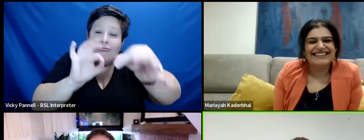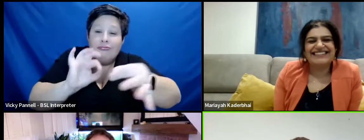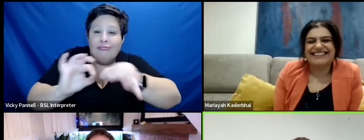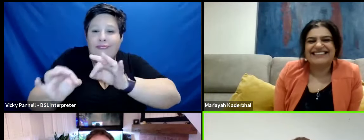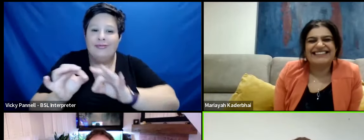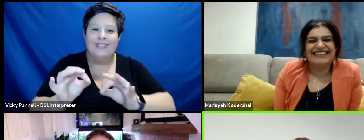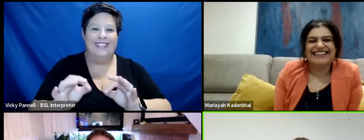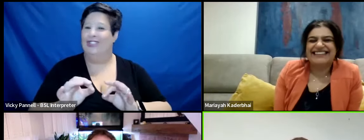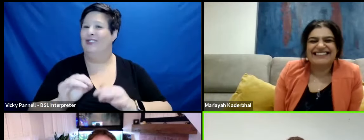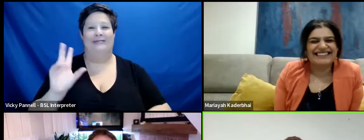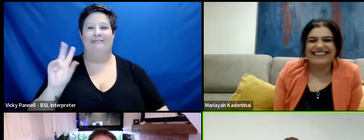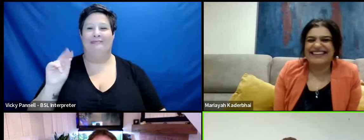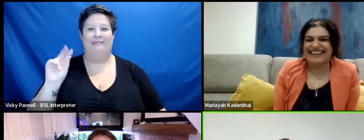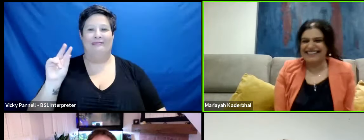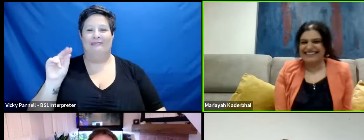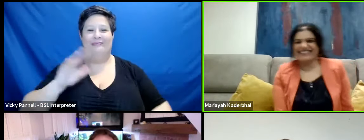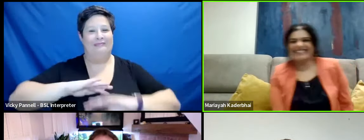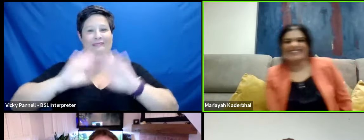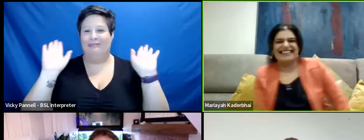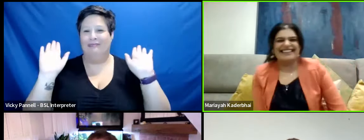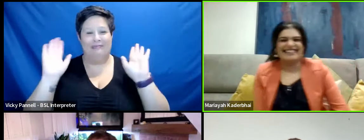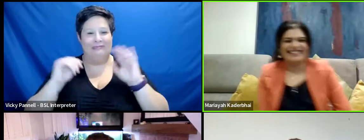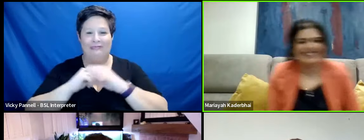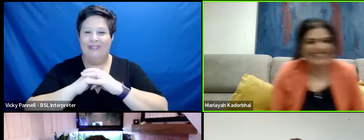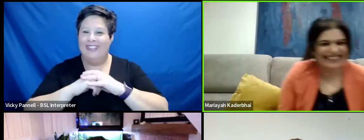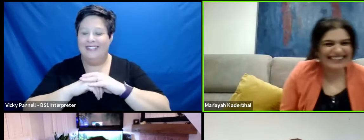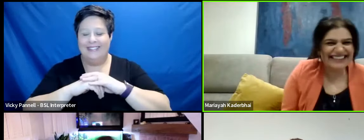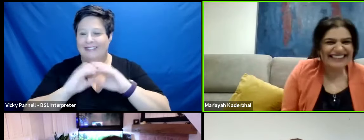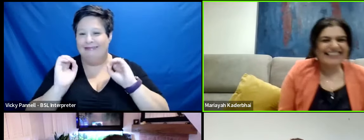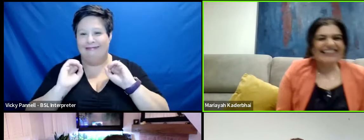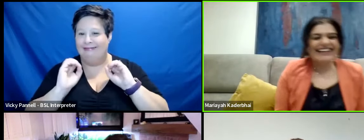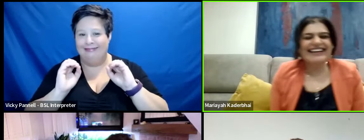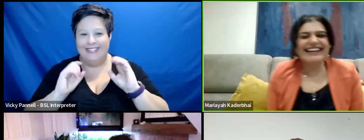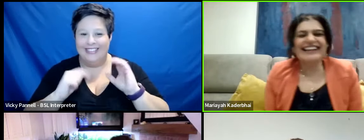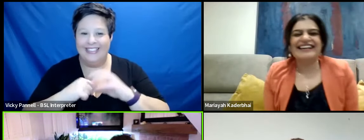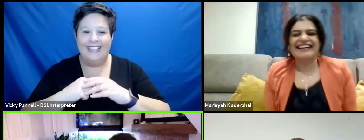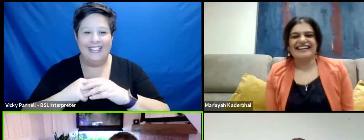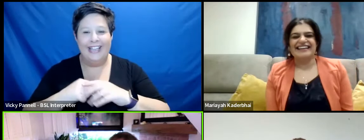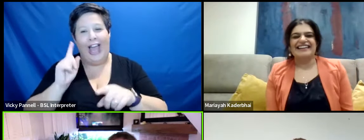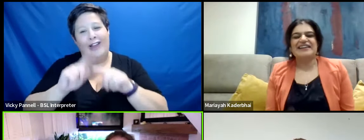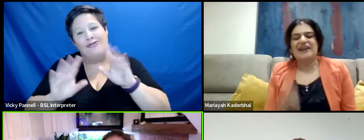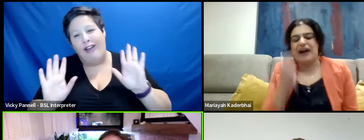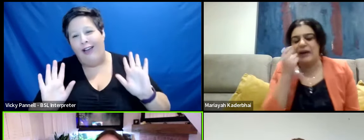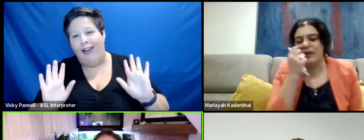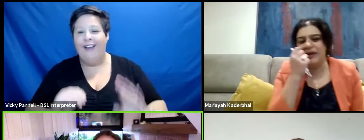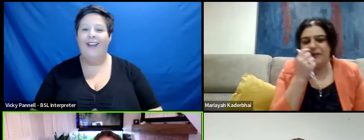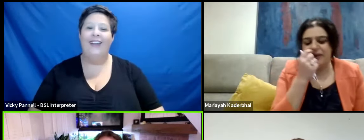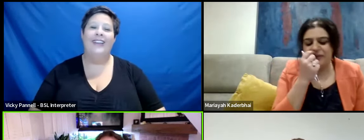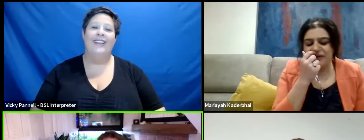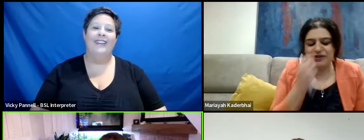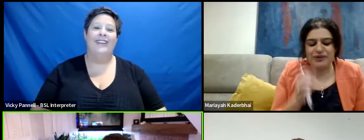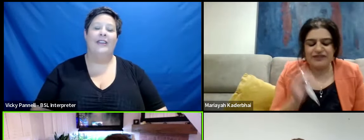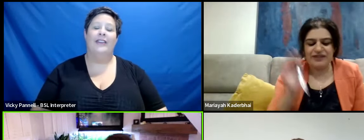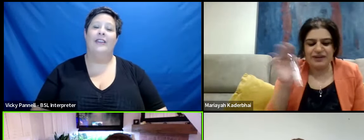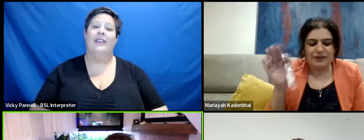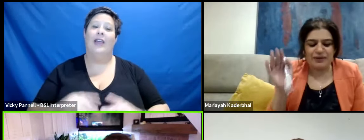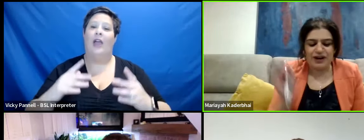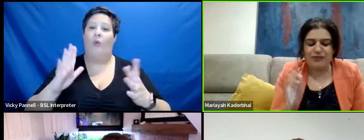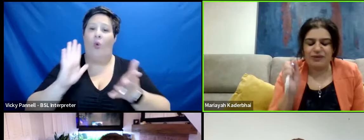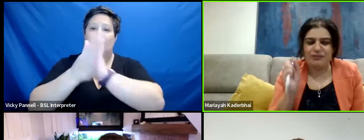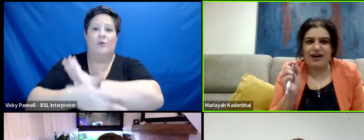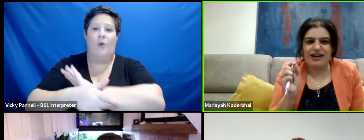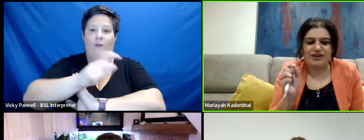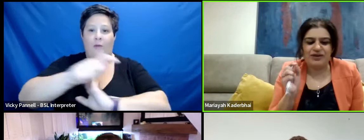No, no, not at all. That's right, that's right. I won't, I won't ruin it for